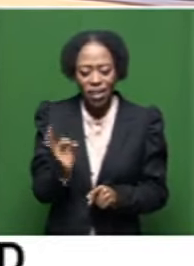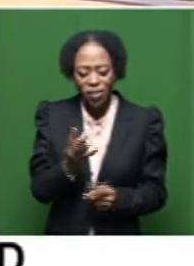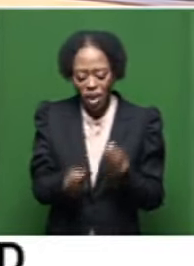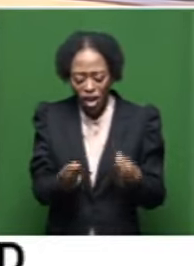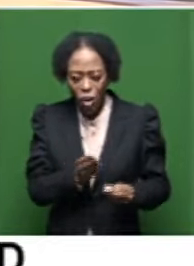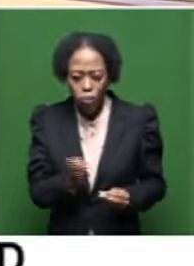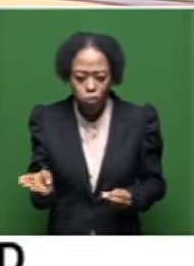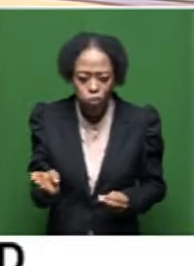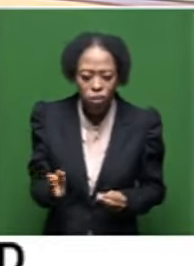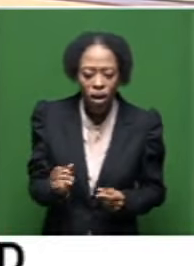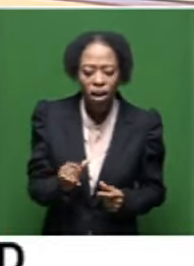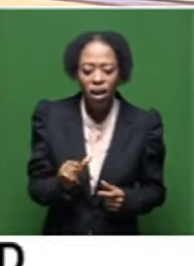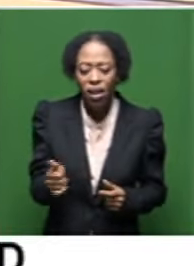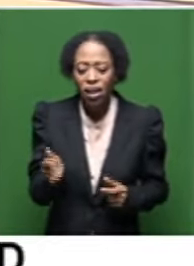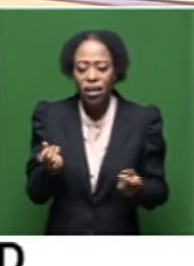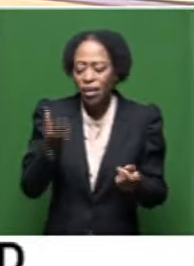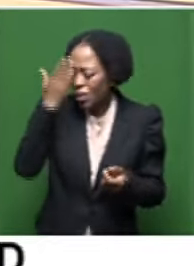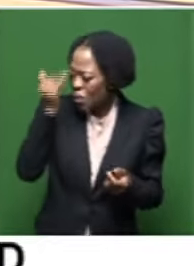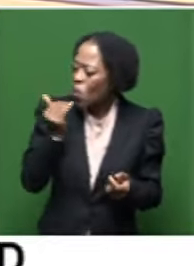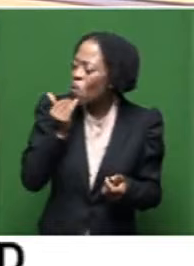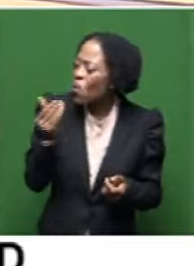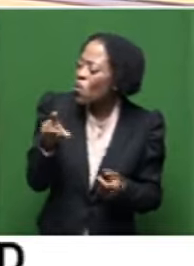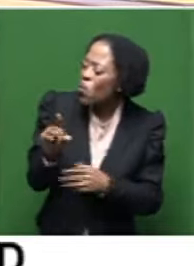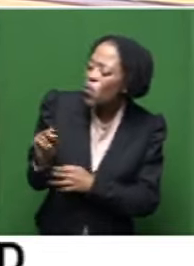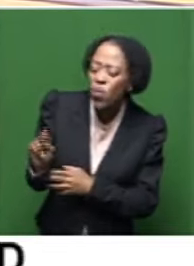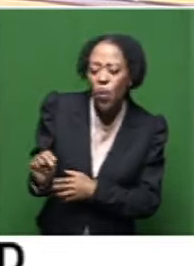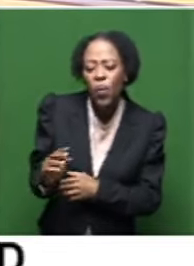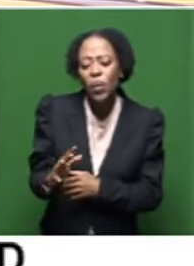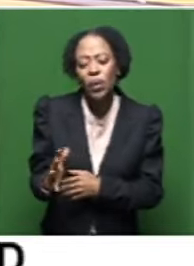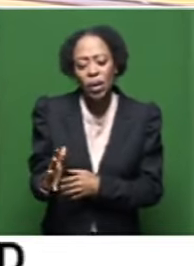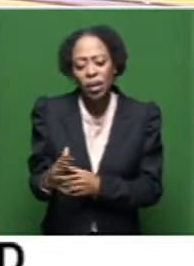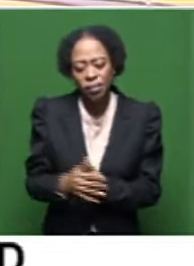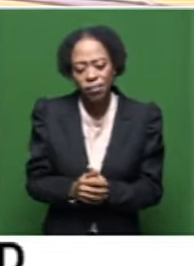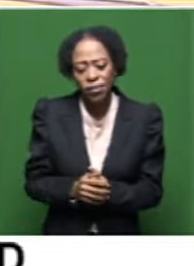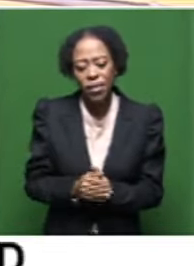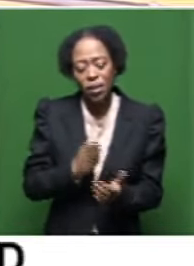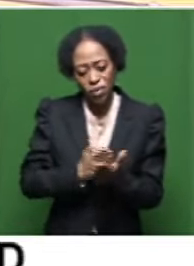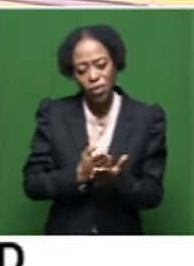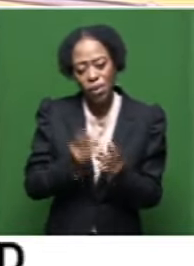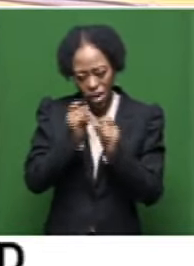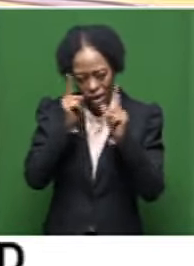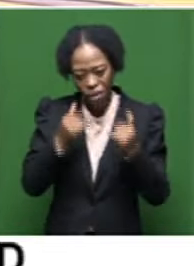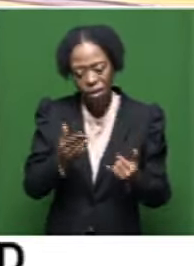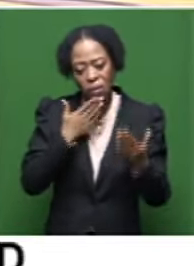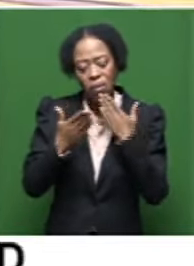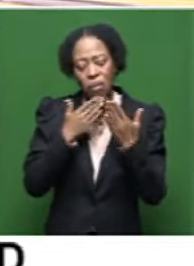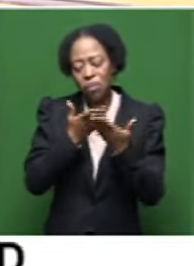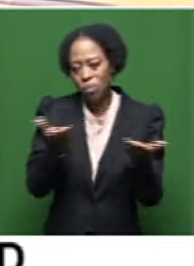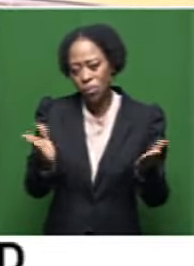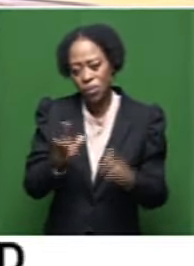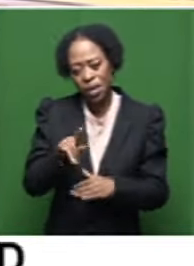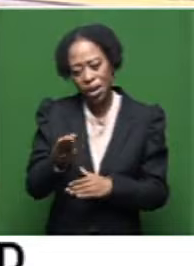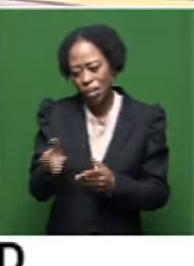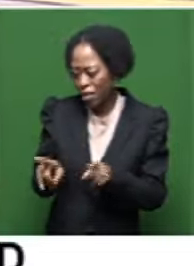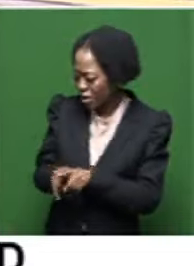sitting there and they didn't know who Braddon was, this man that everybody's talking about, they do know now. But thank you so much, uh,